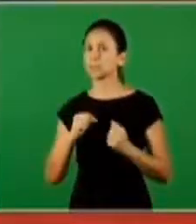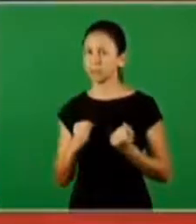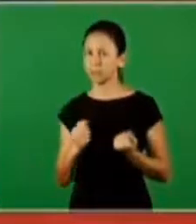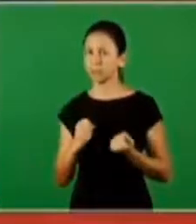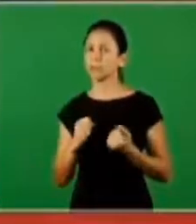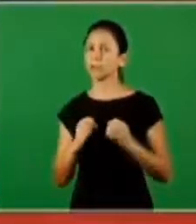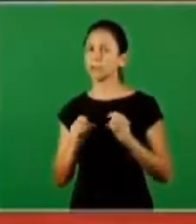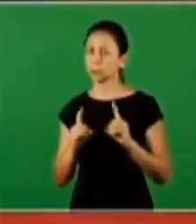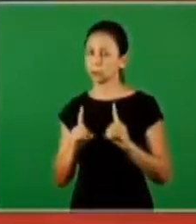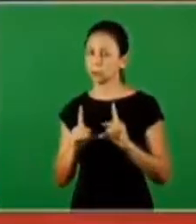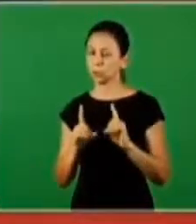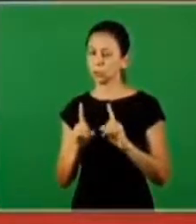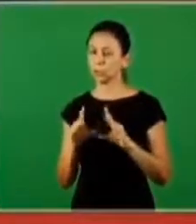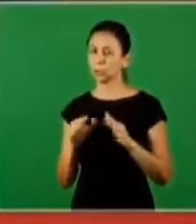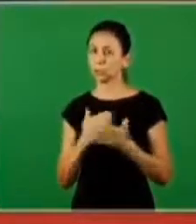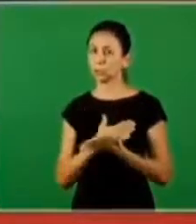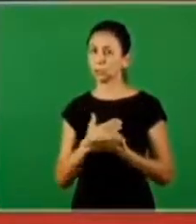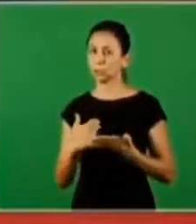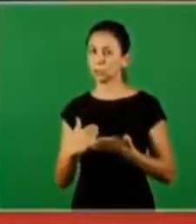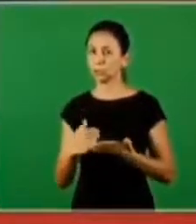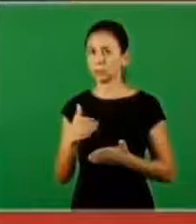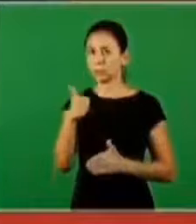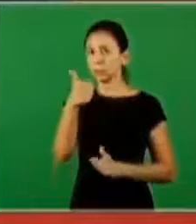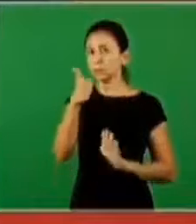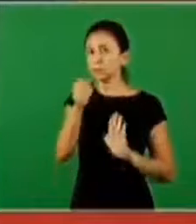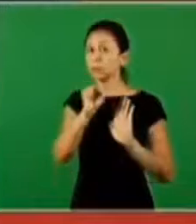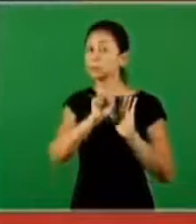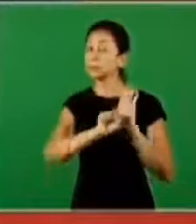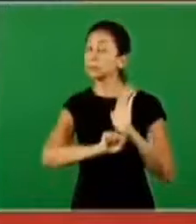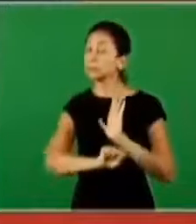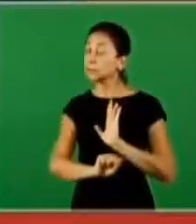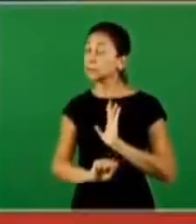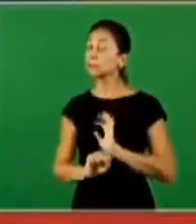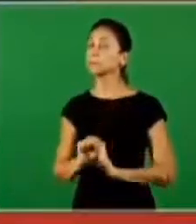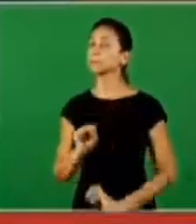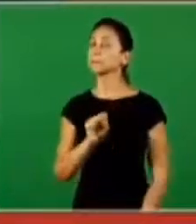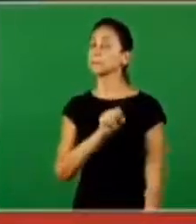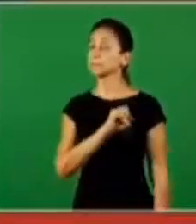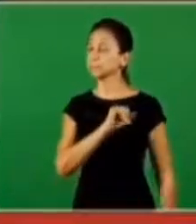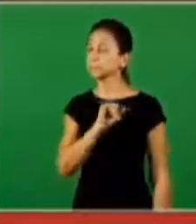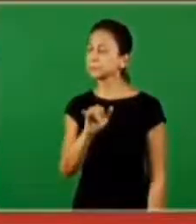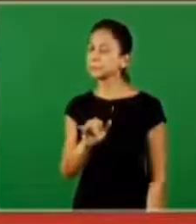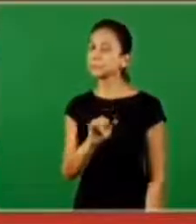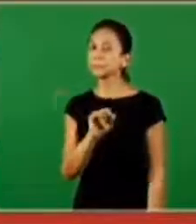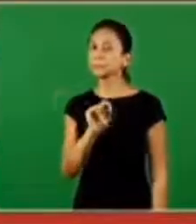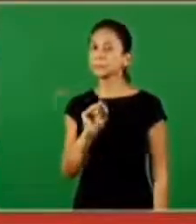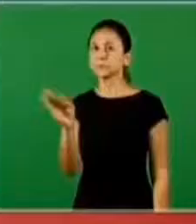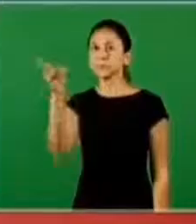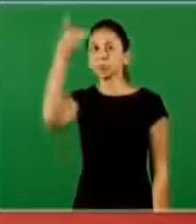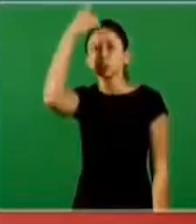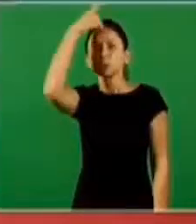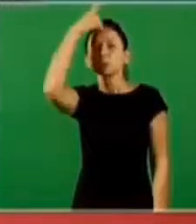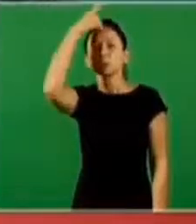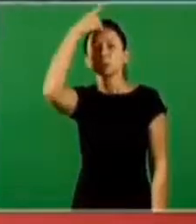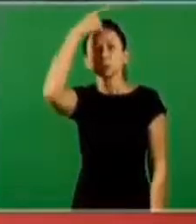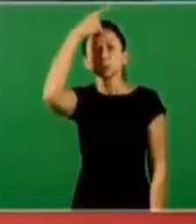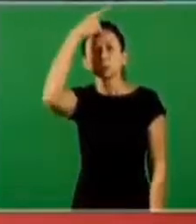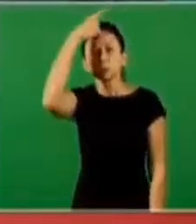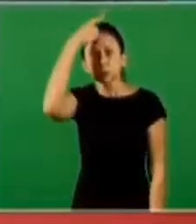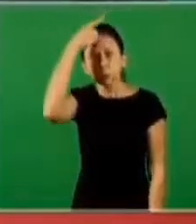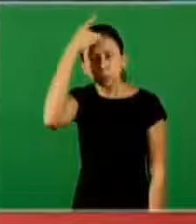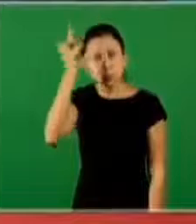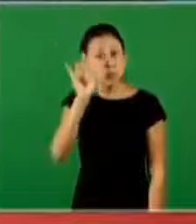came here, they agree that the doctrine was born in the first century and he says the following, the spiritual gifts